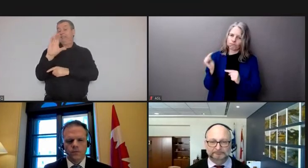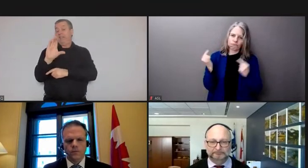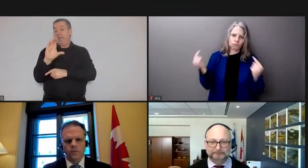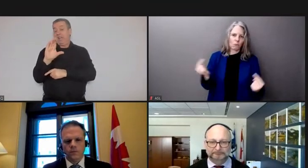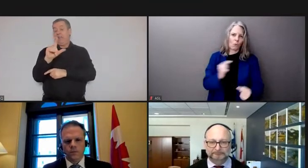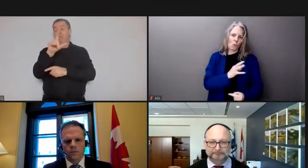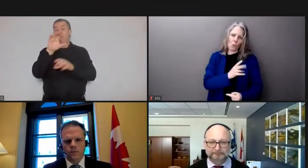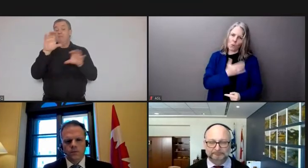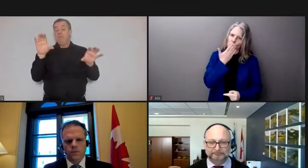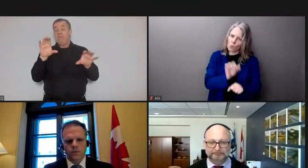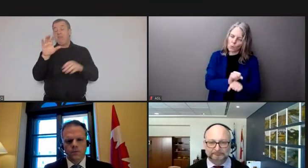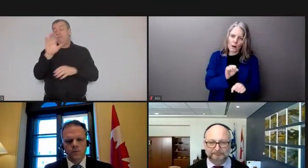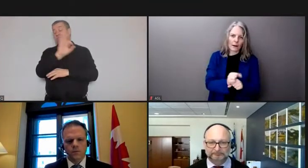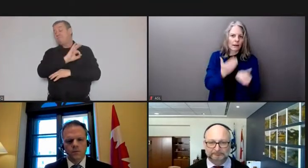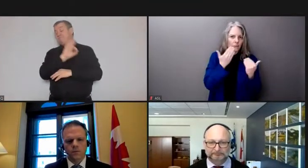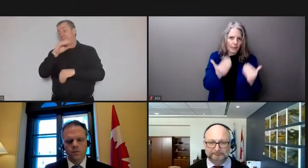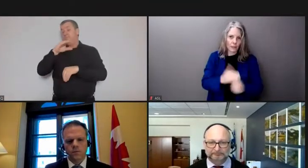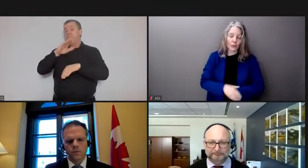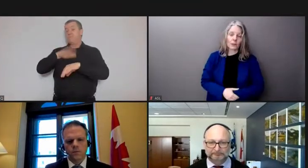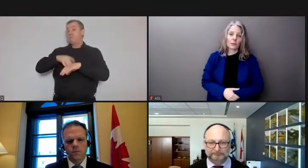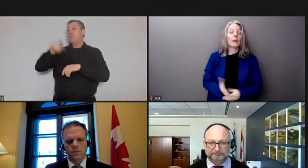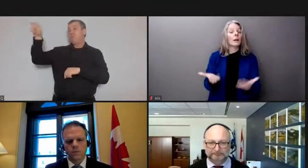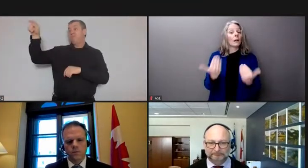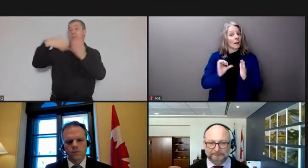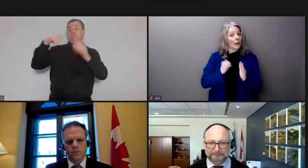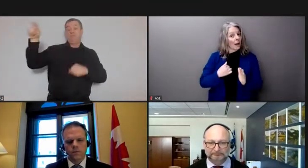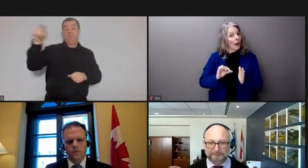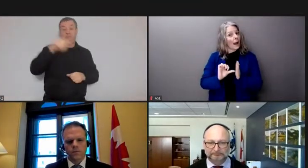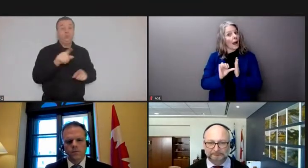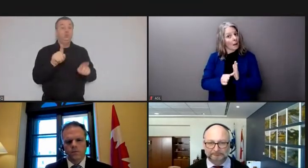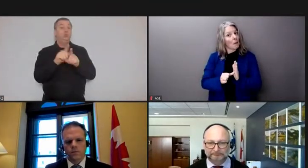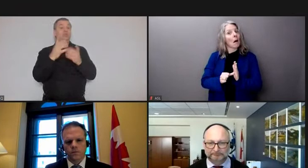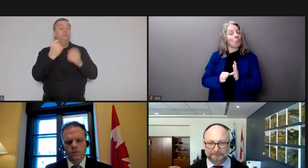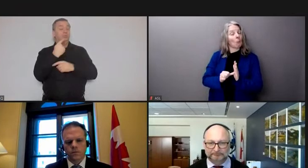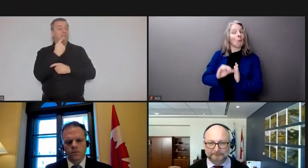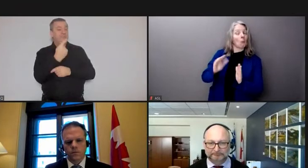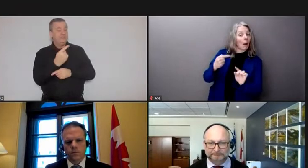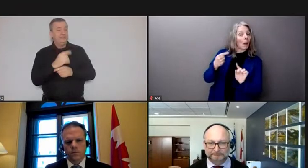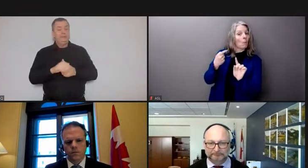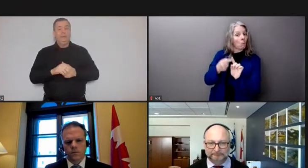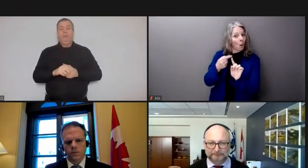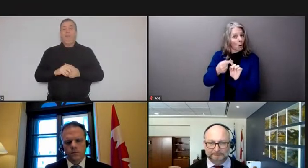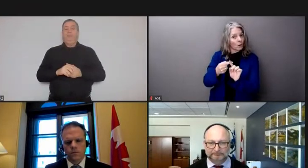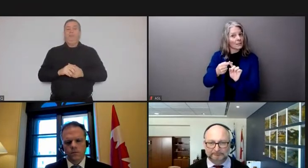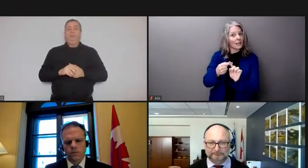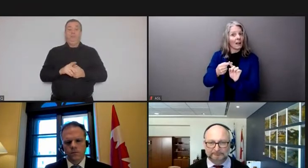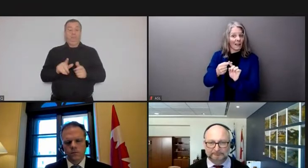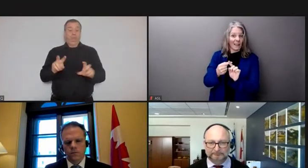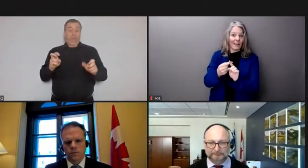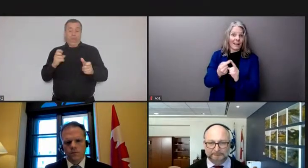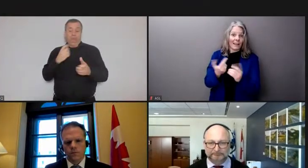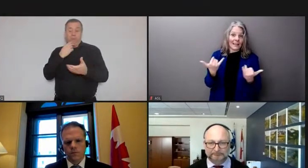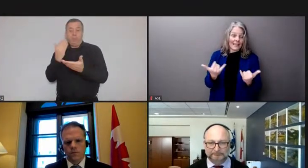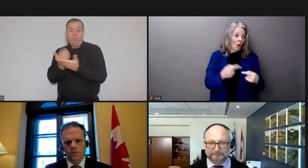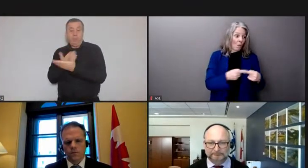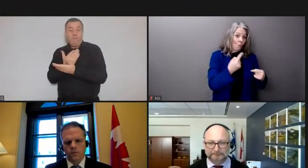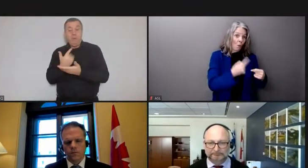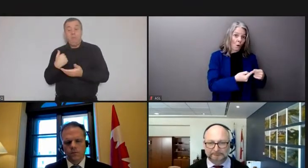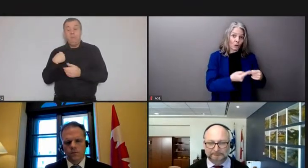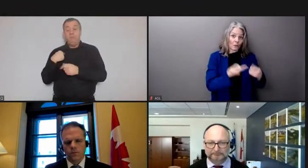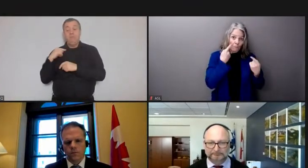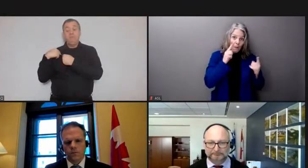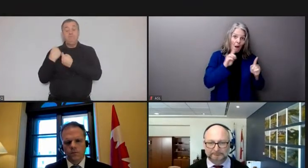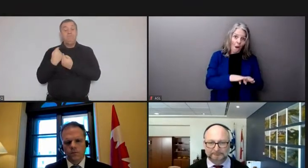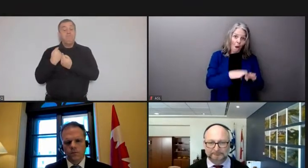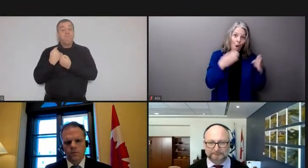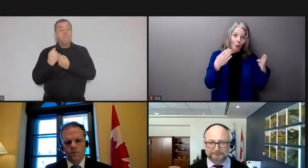i would also stress that while this is a positive development that the progress that we have made at the borders is not